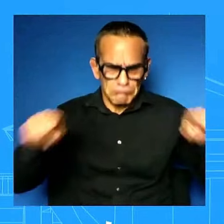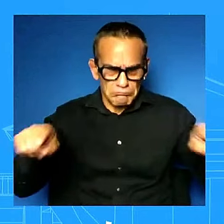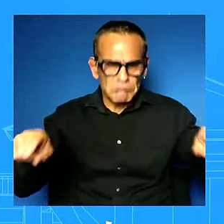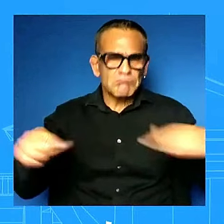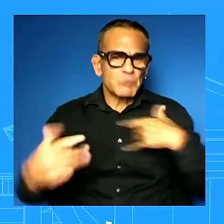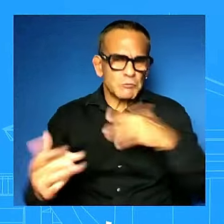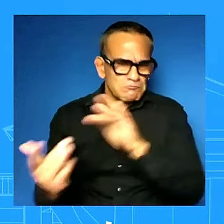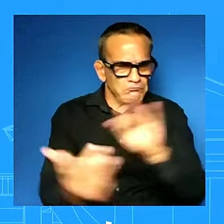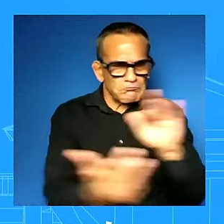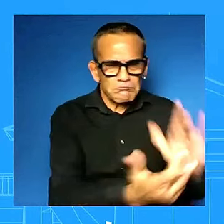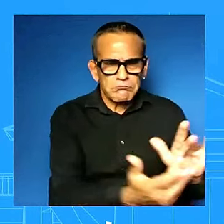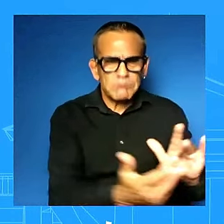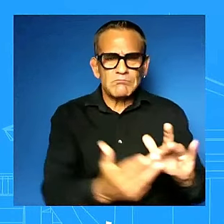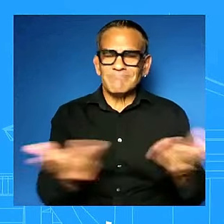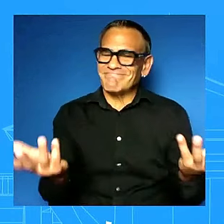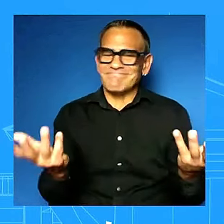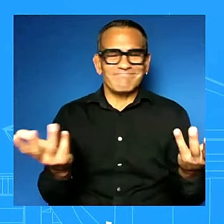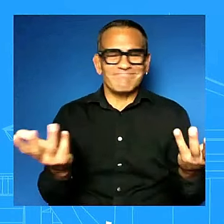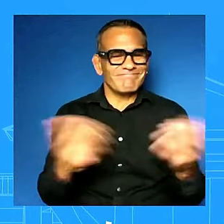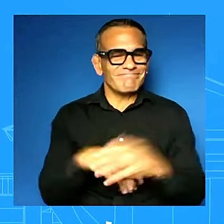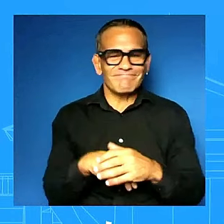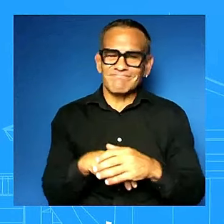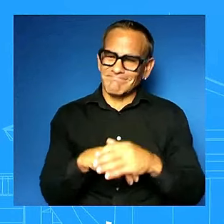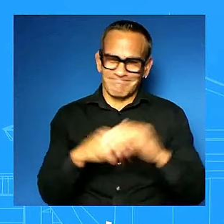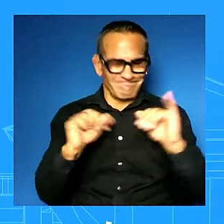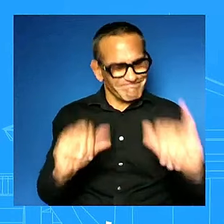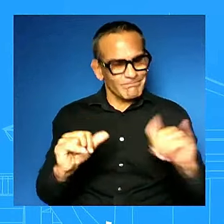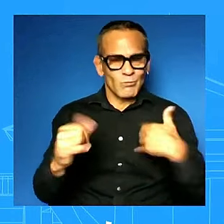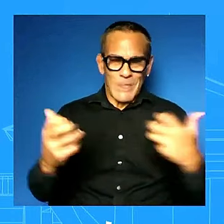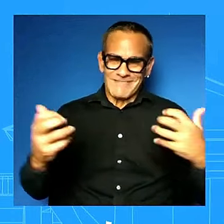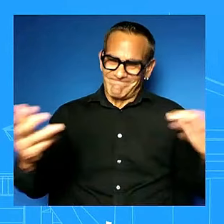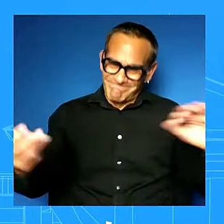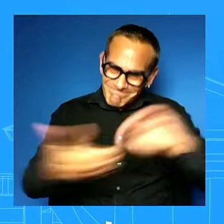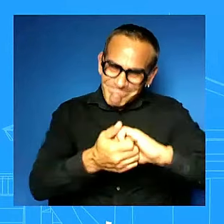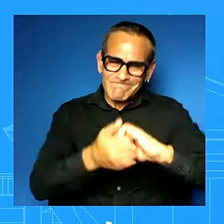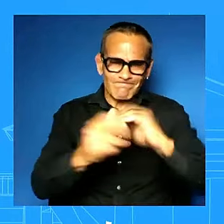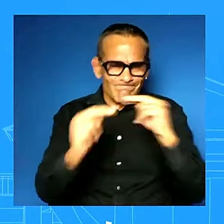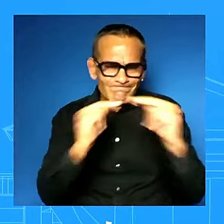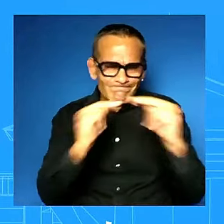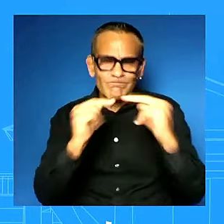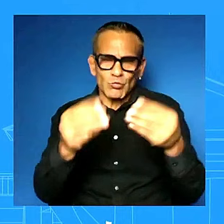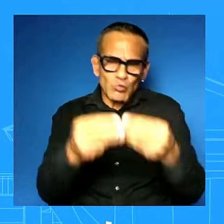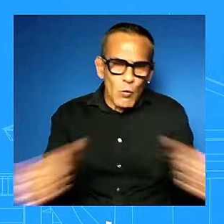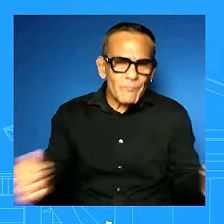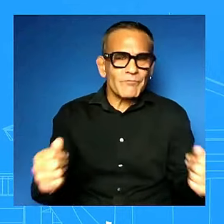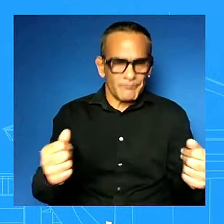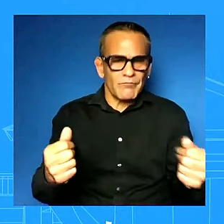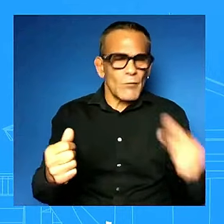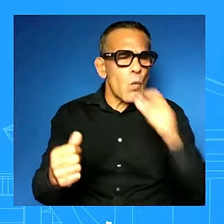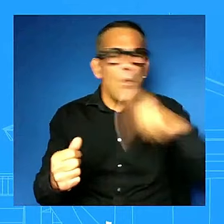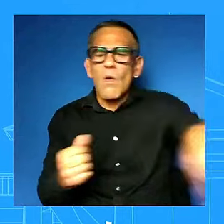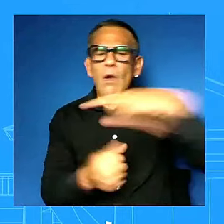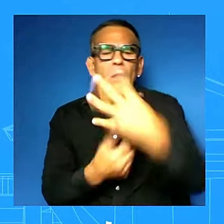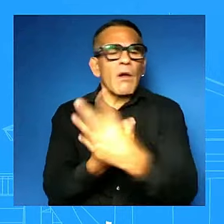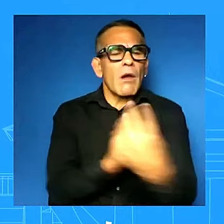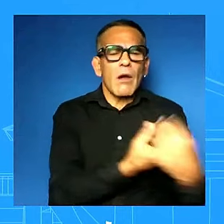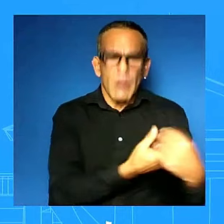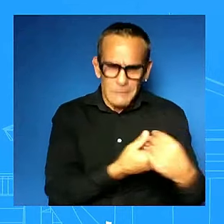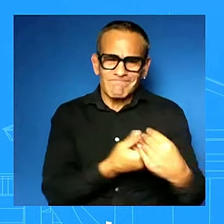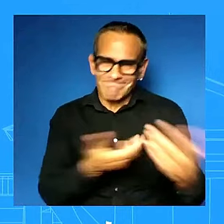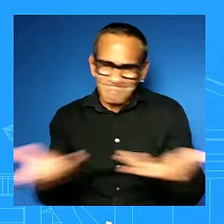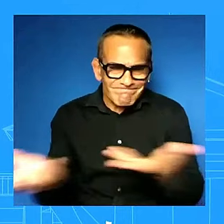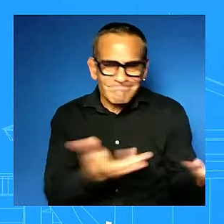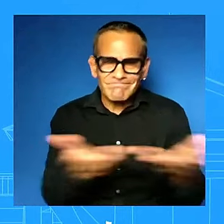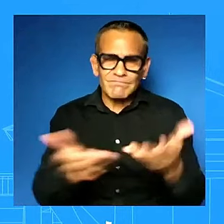is the best way to reach a a solution here uh for all parties involved as long as it's done in in good faith if i could add one